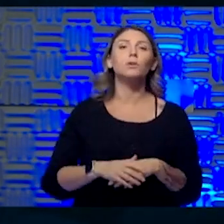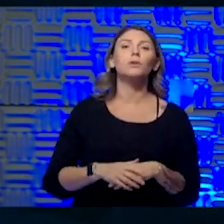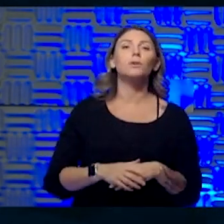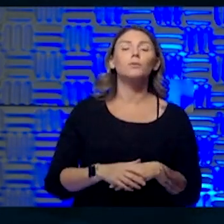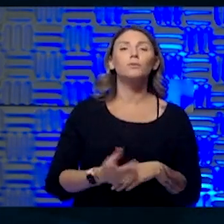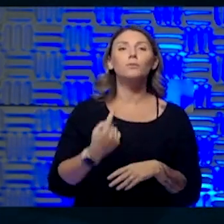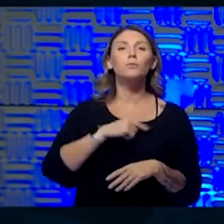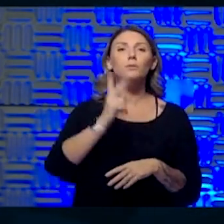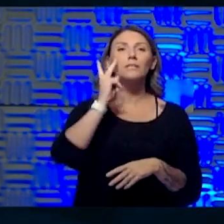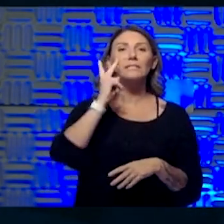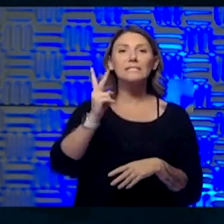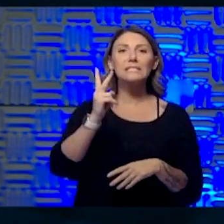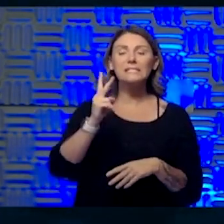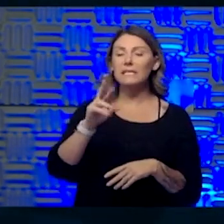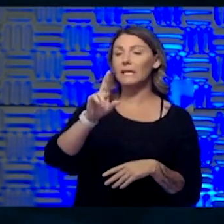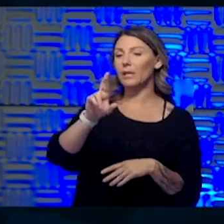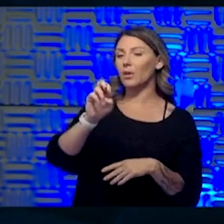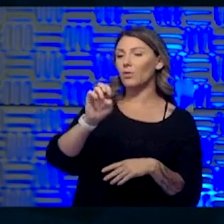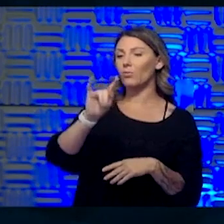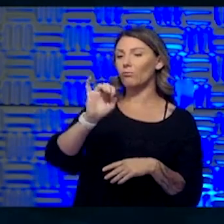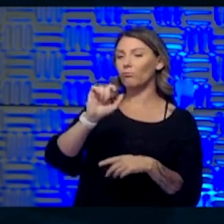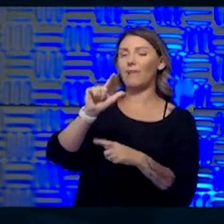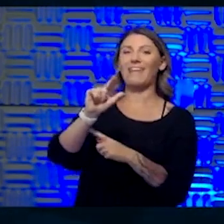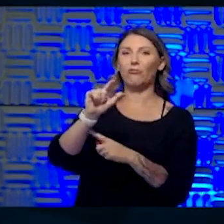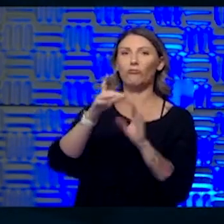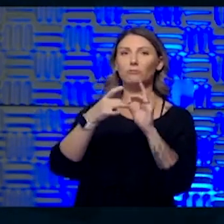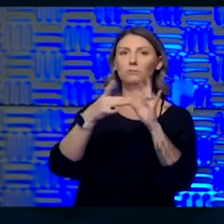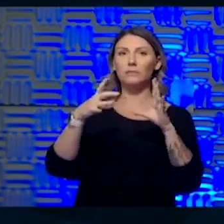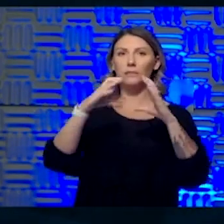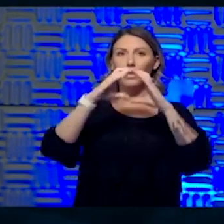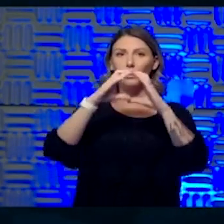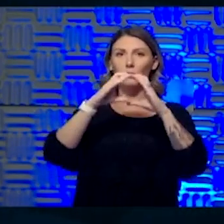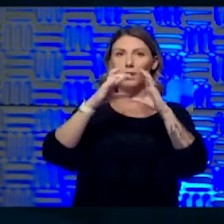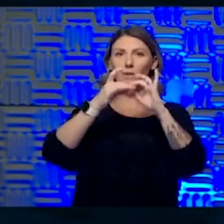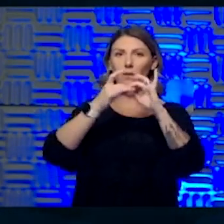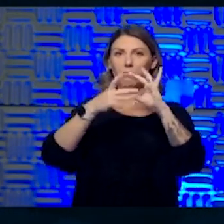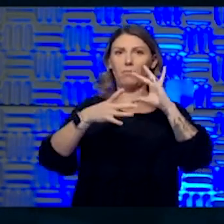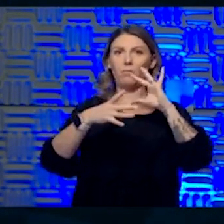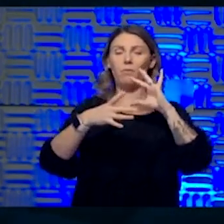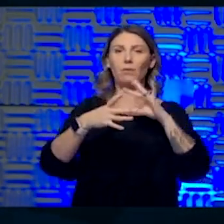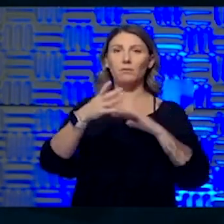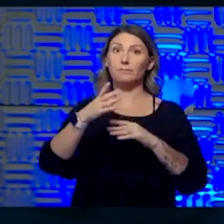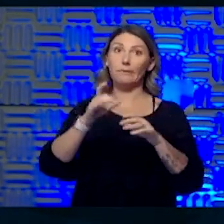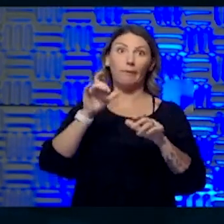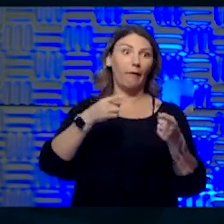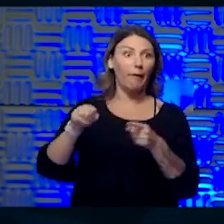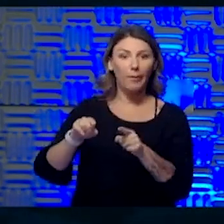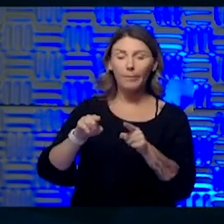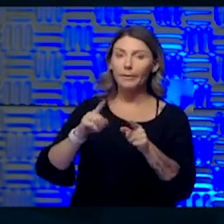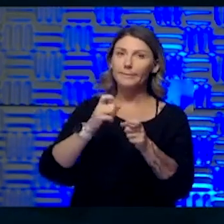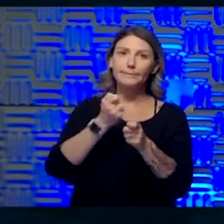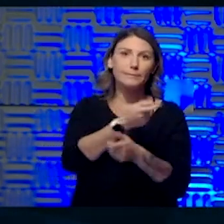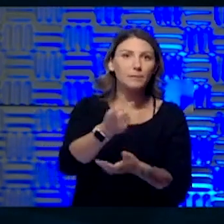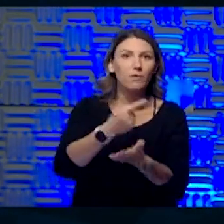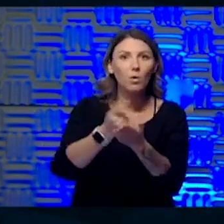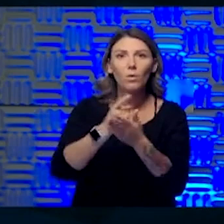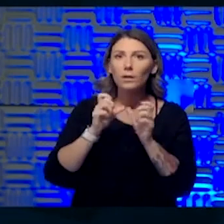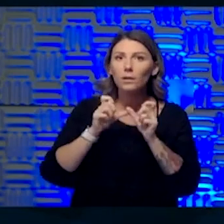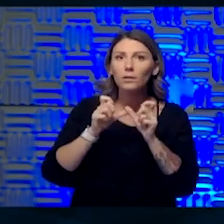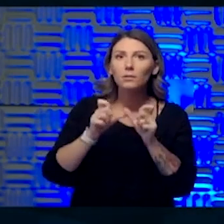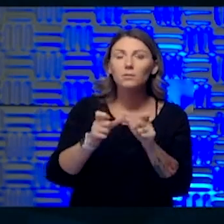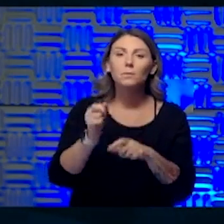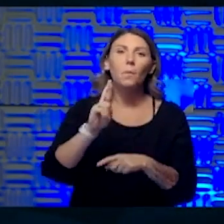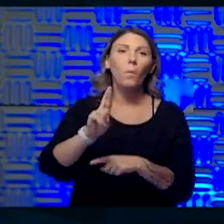We've seen retinal detachments that have been ongoing for several weeks that people waited, infections of the eye that, you know, went too